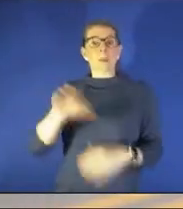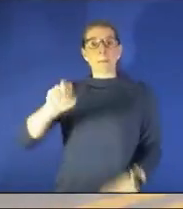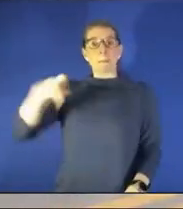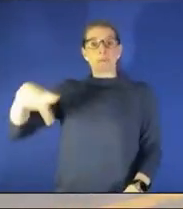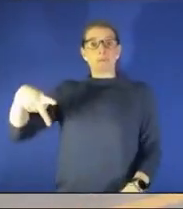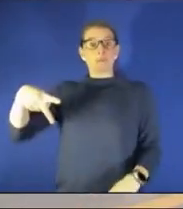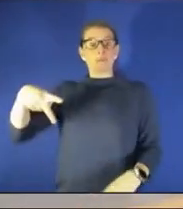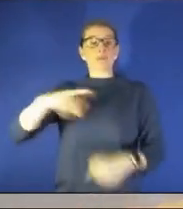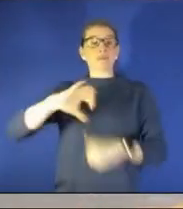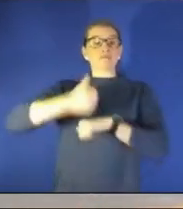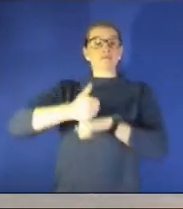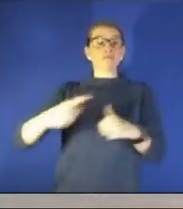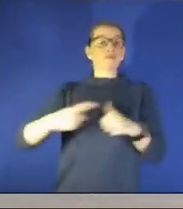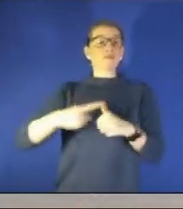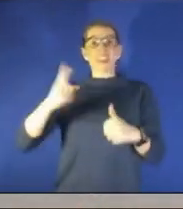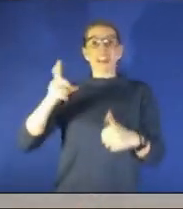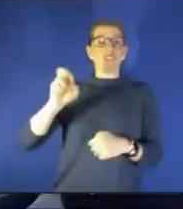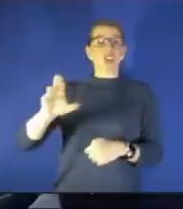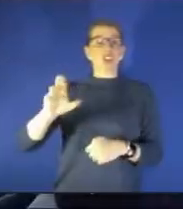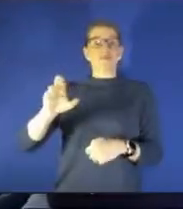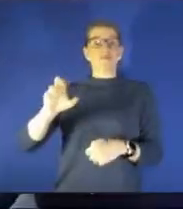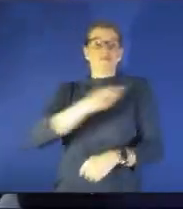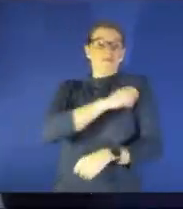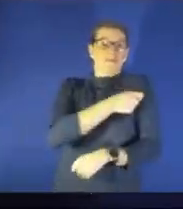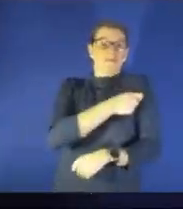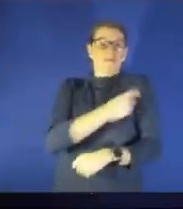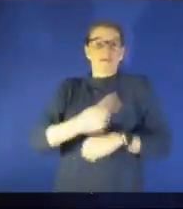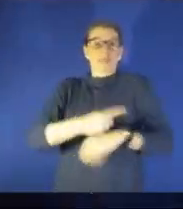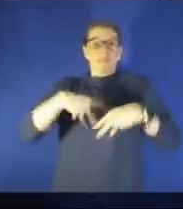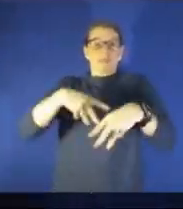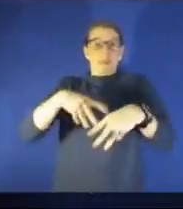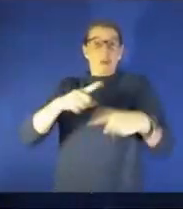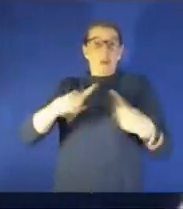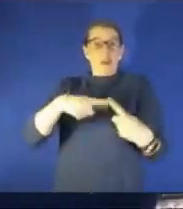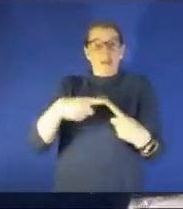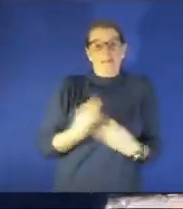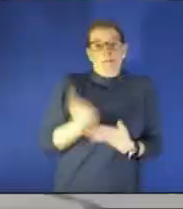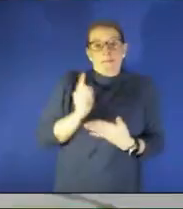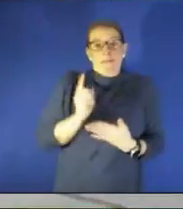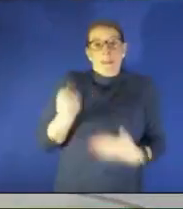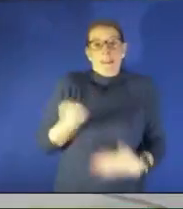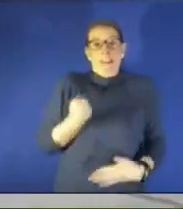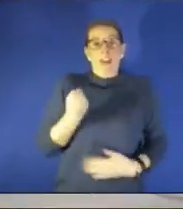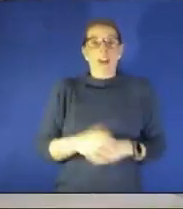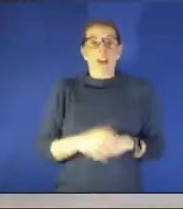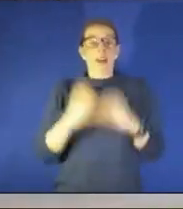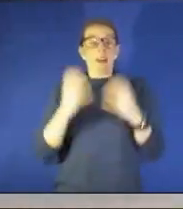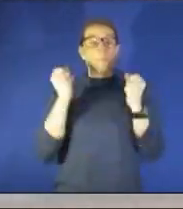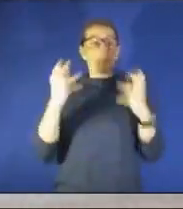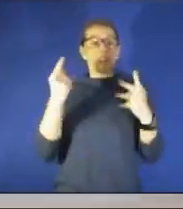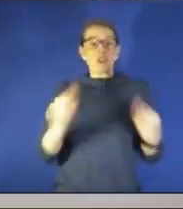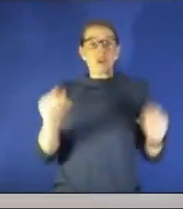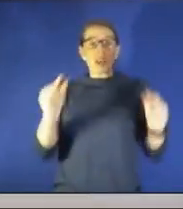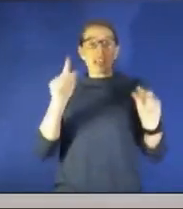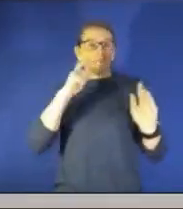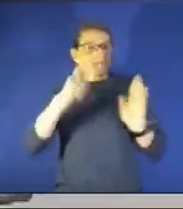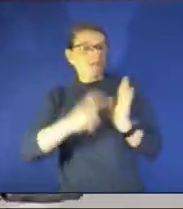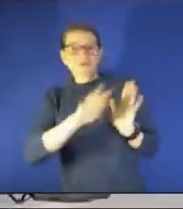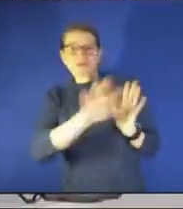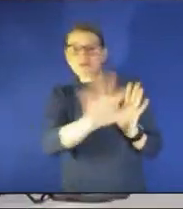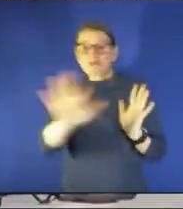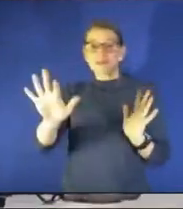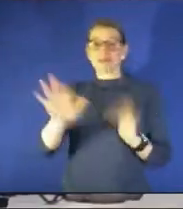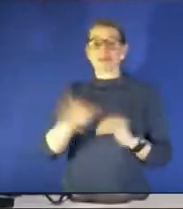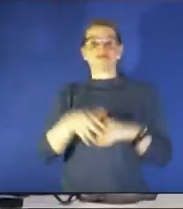first ever st patrick's day parade this past saturday lots of people out lots of green marching through downtown op there were